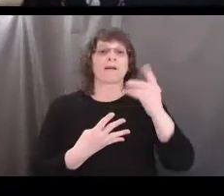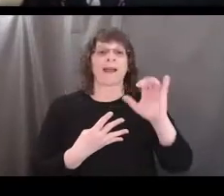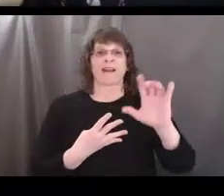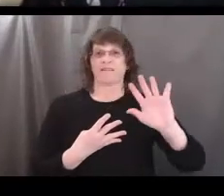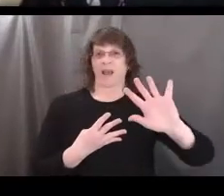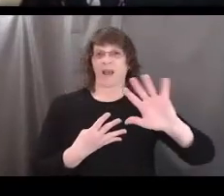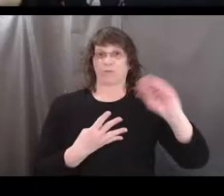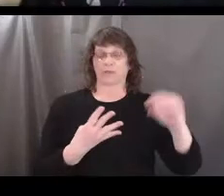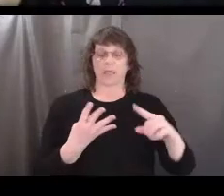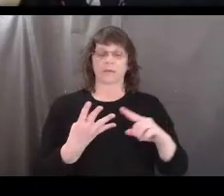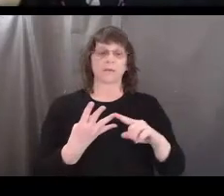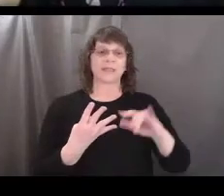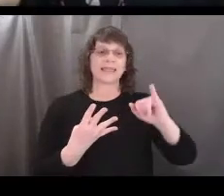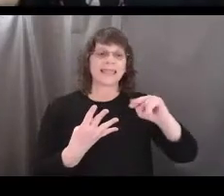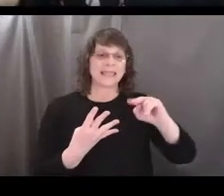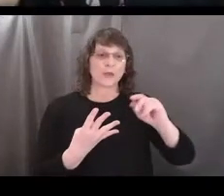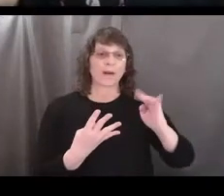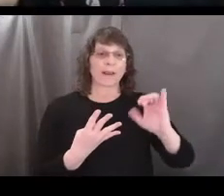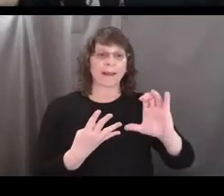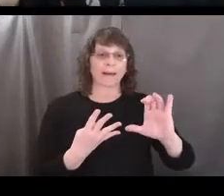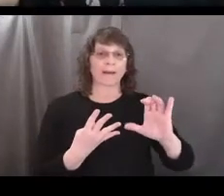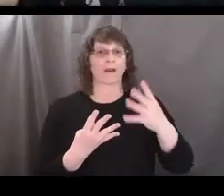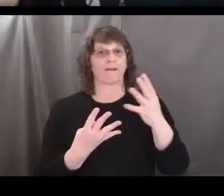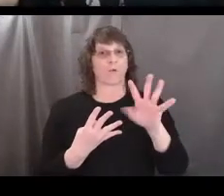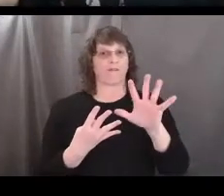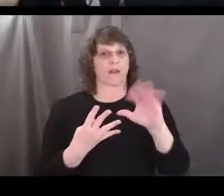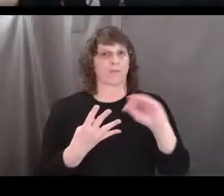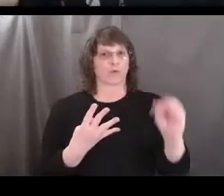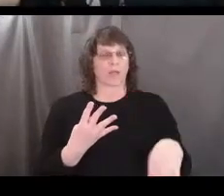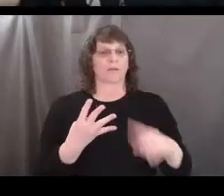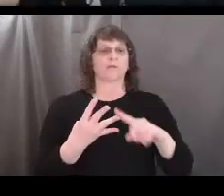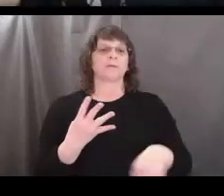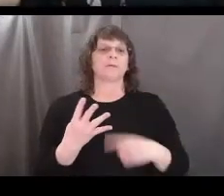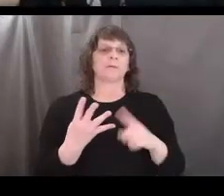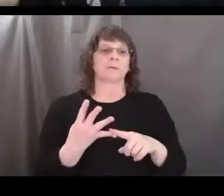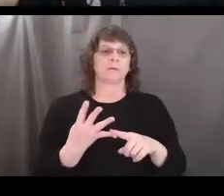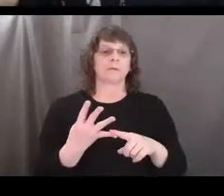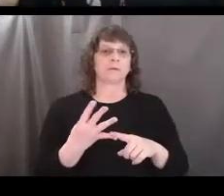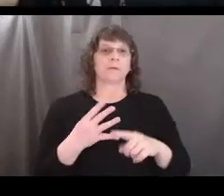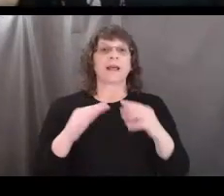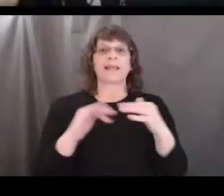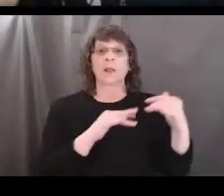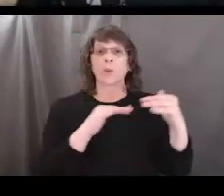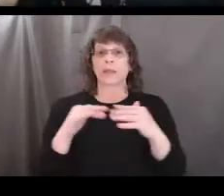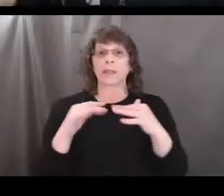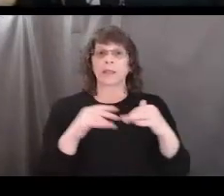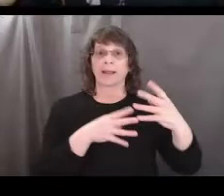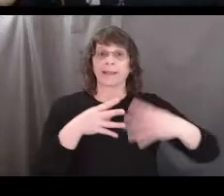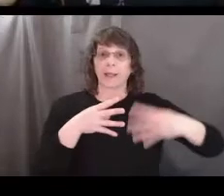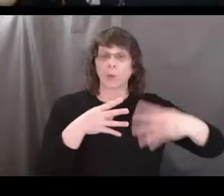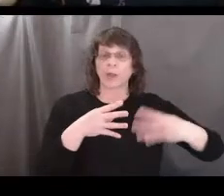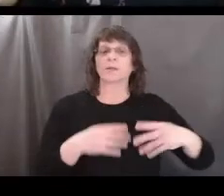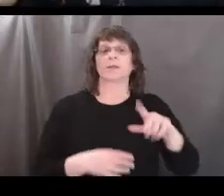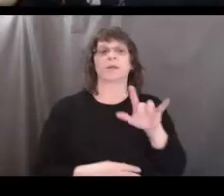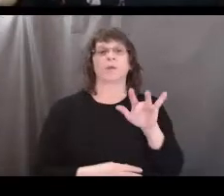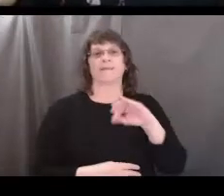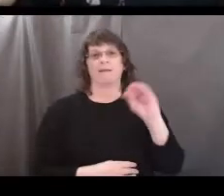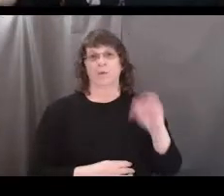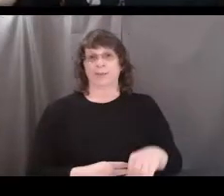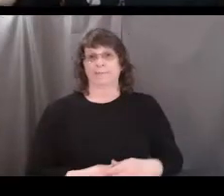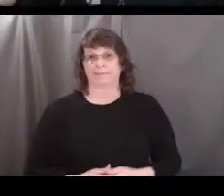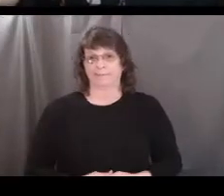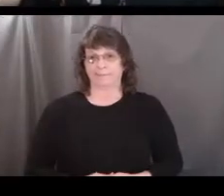Inorganic is 45% and liquid is 25%.